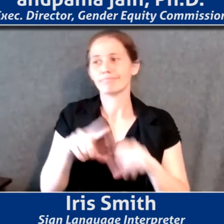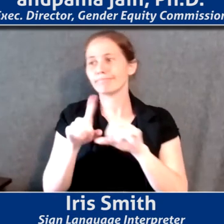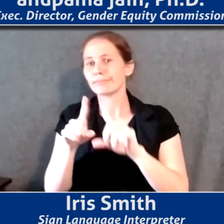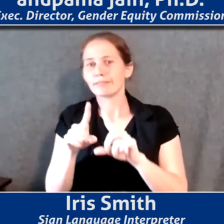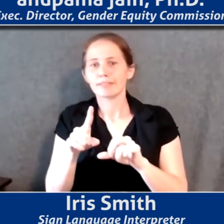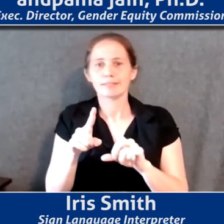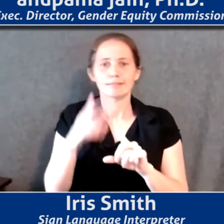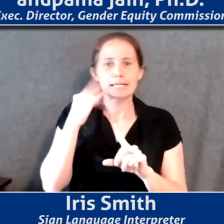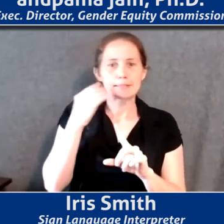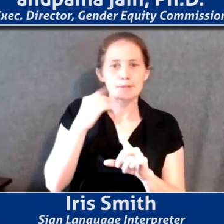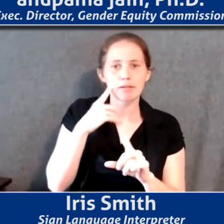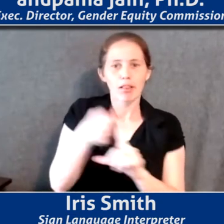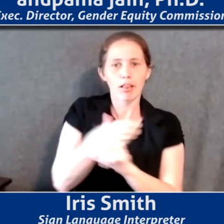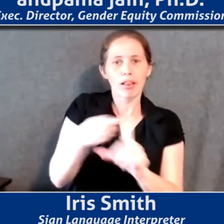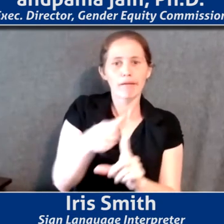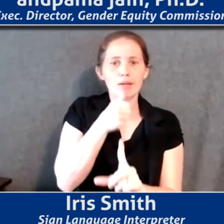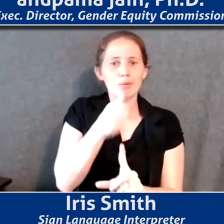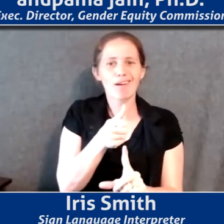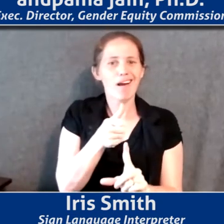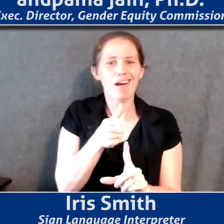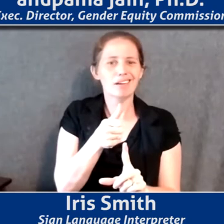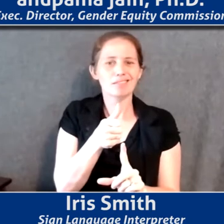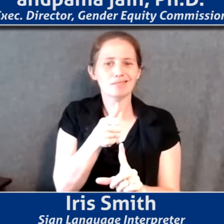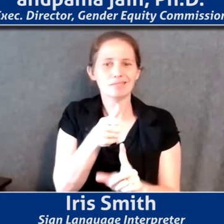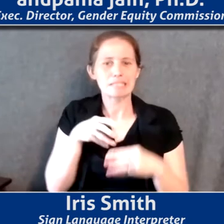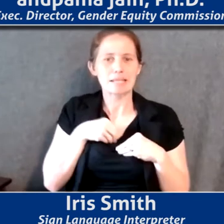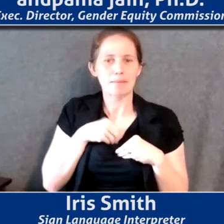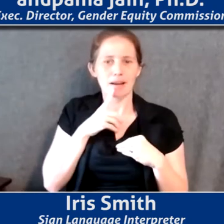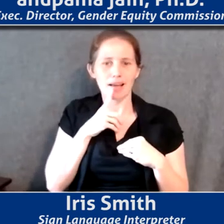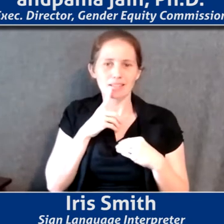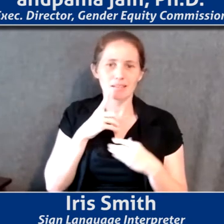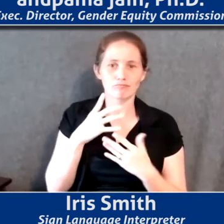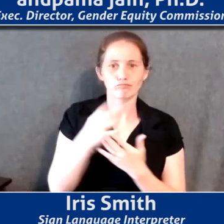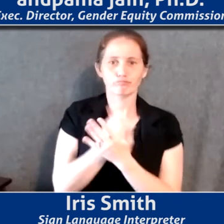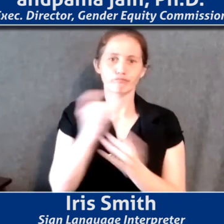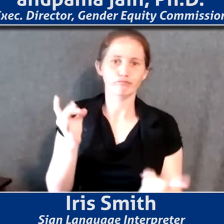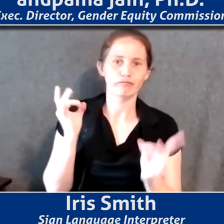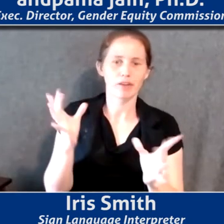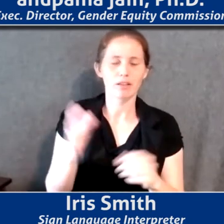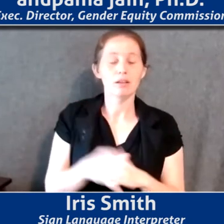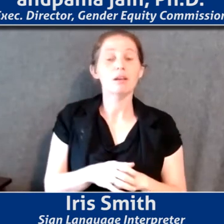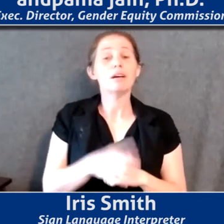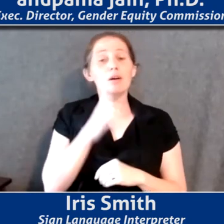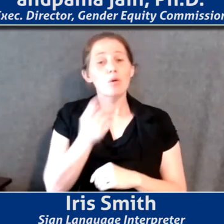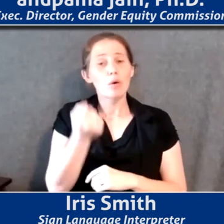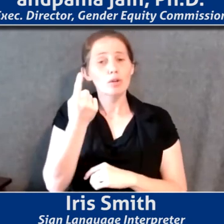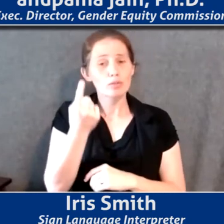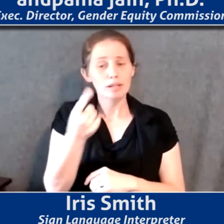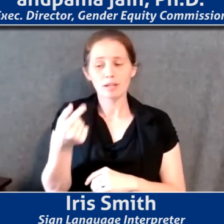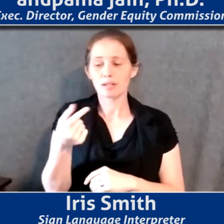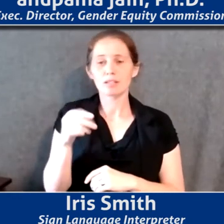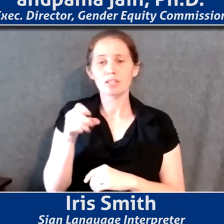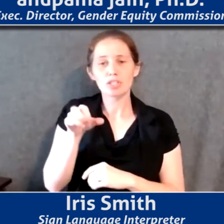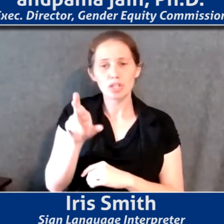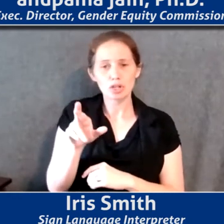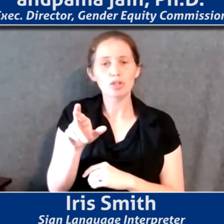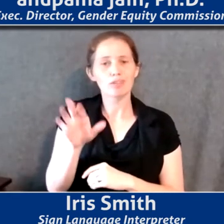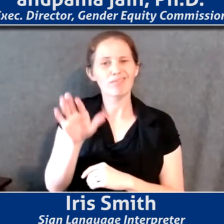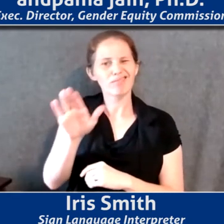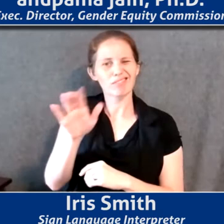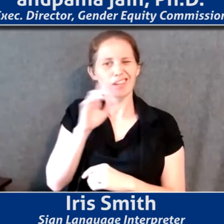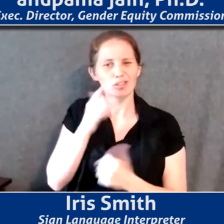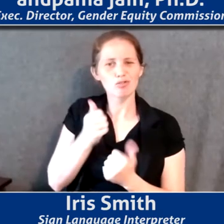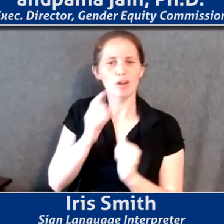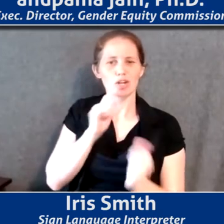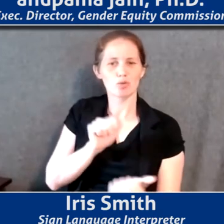not been recognized as gender-based violence. So the Gender Equity Commission is partly trying to address those historical